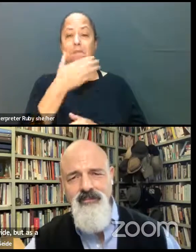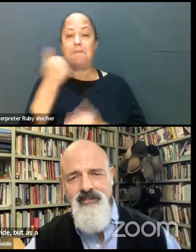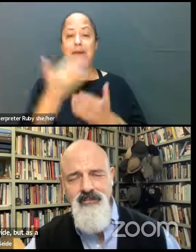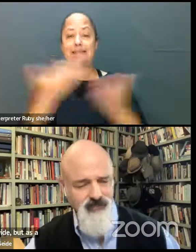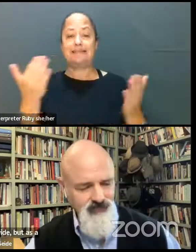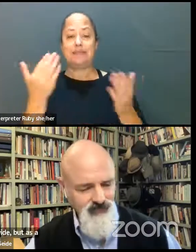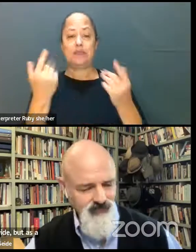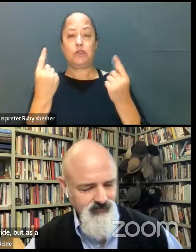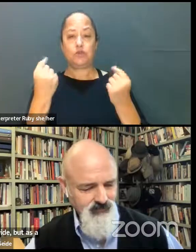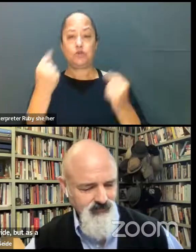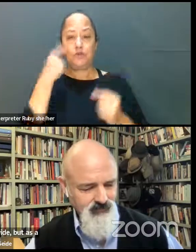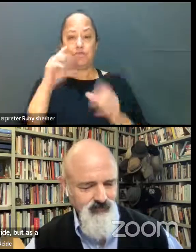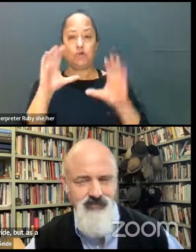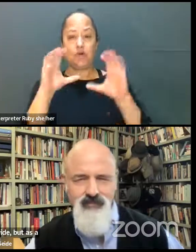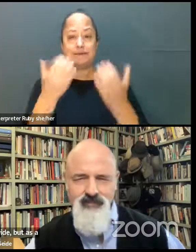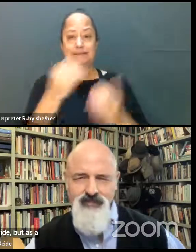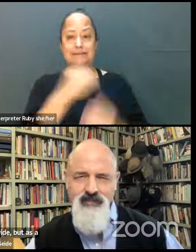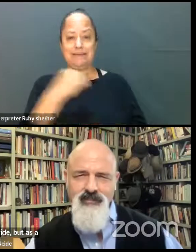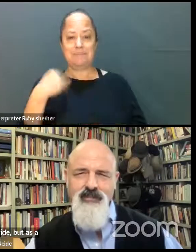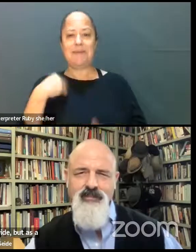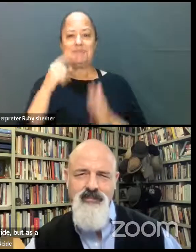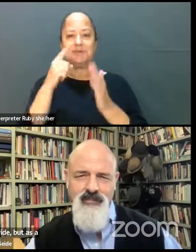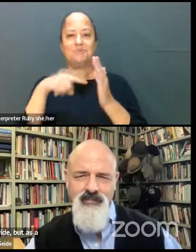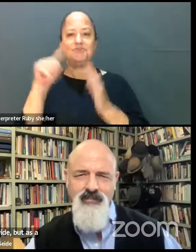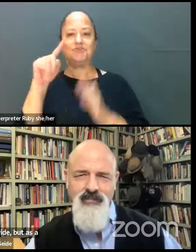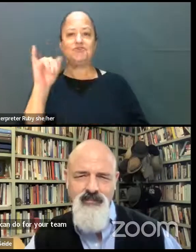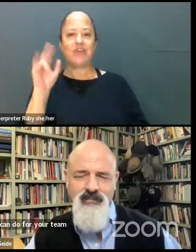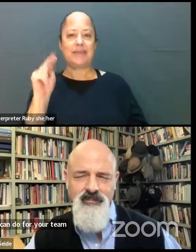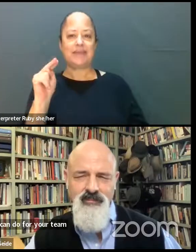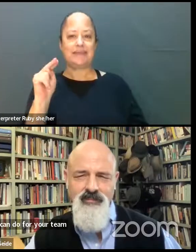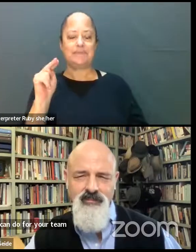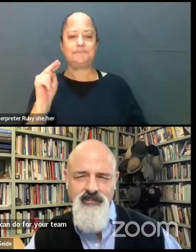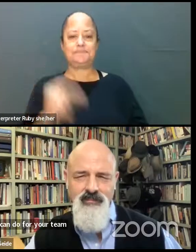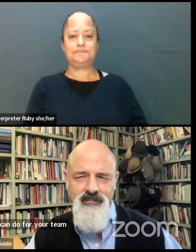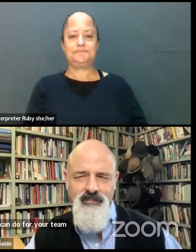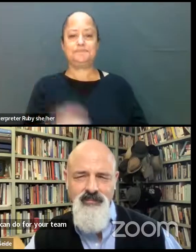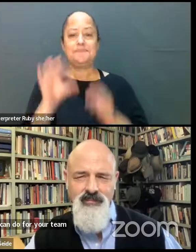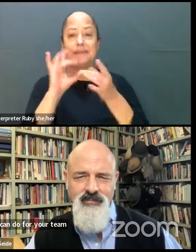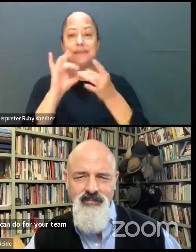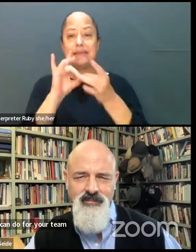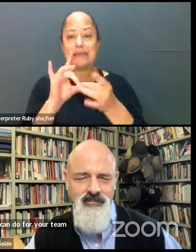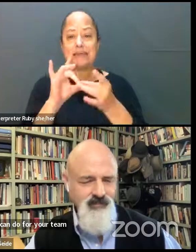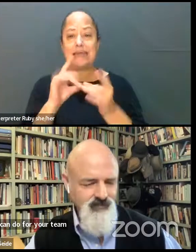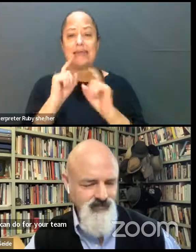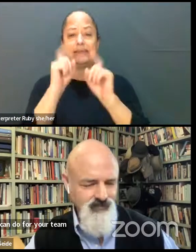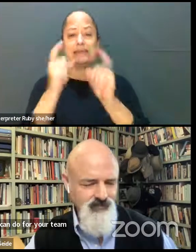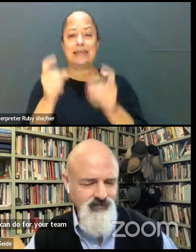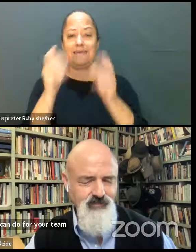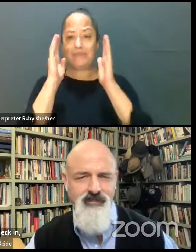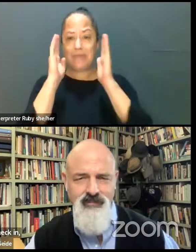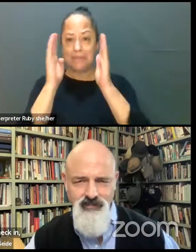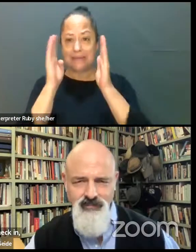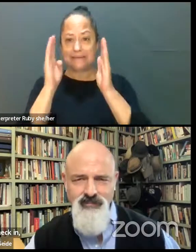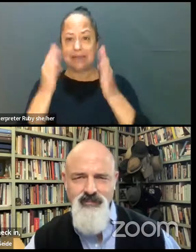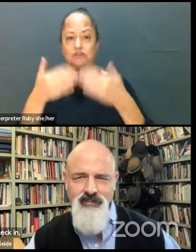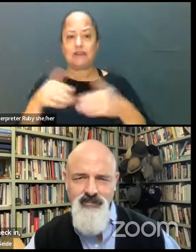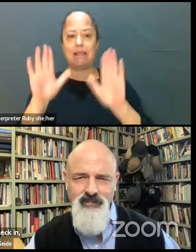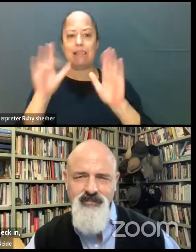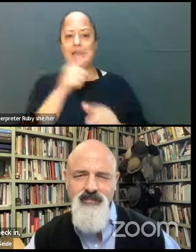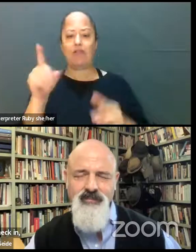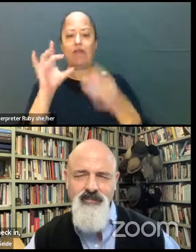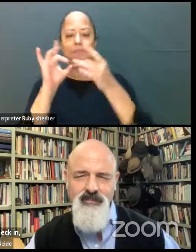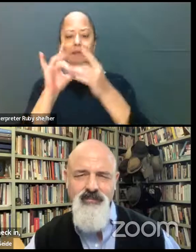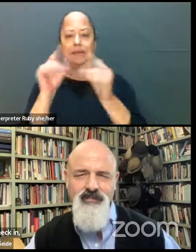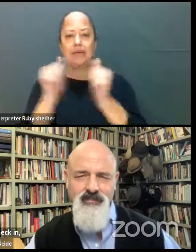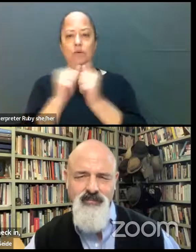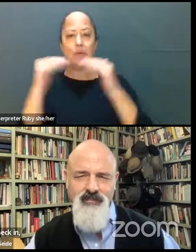team members is to just check in, check in, connect, give them attention, allow them to connect with their